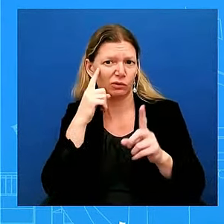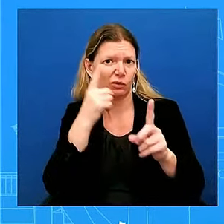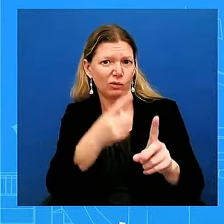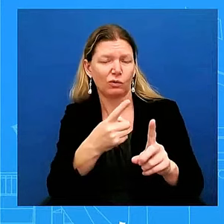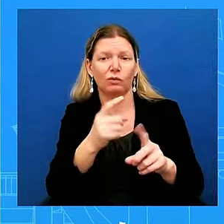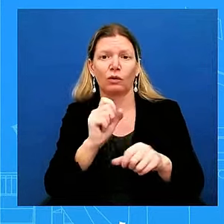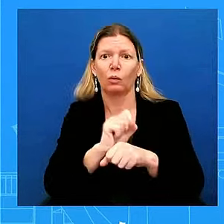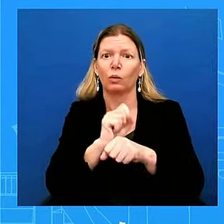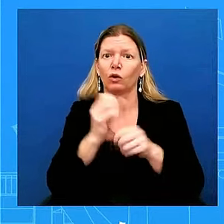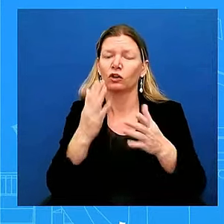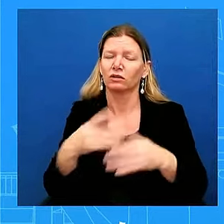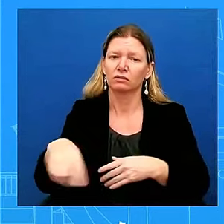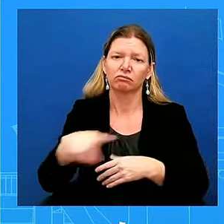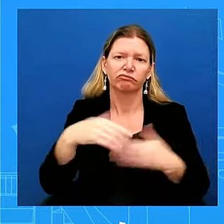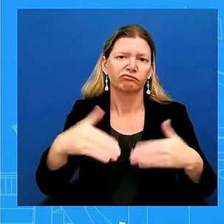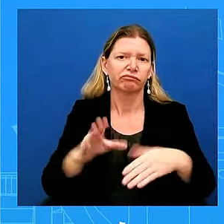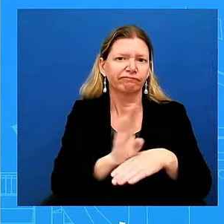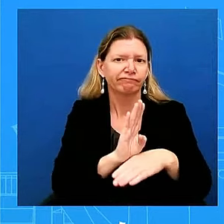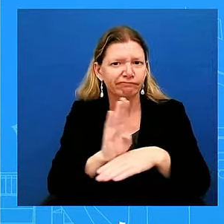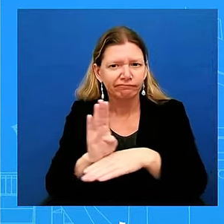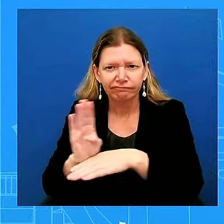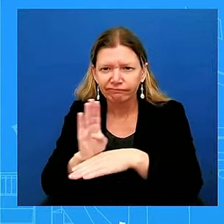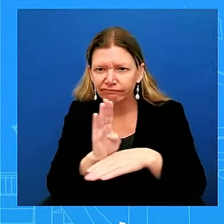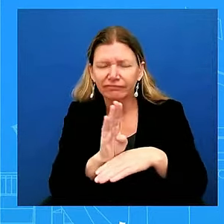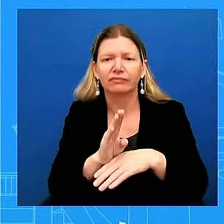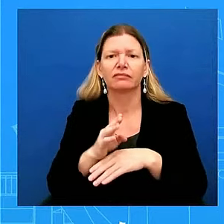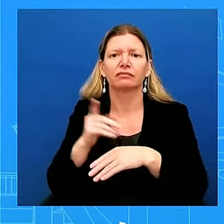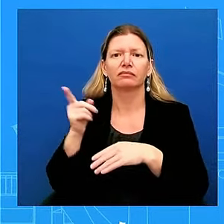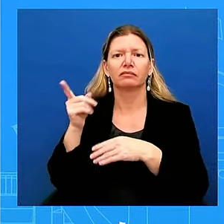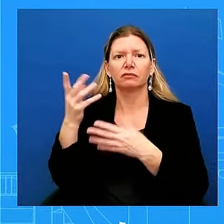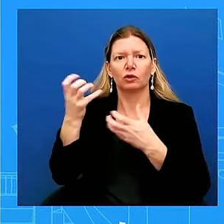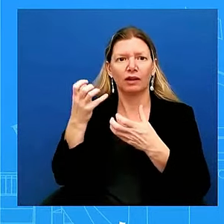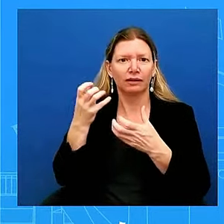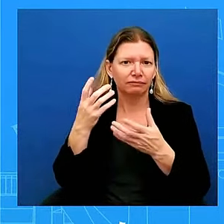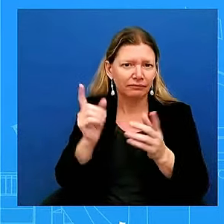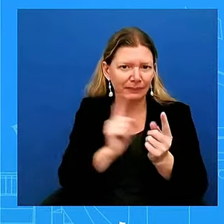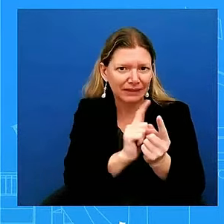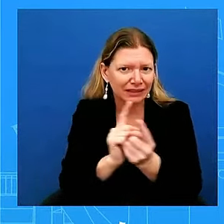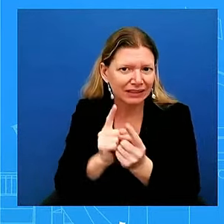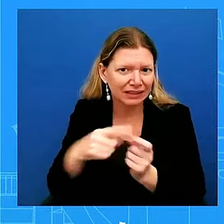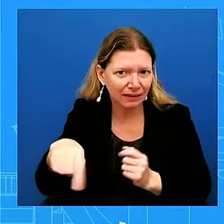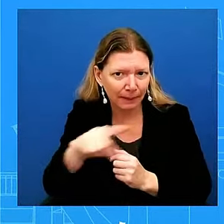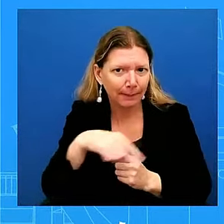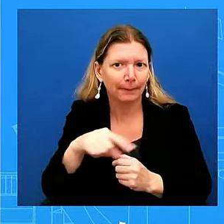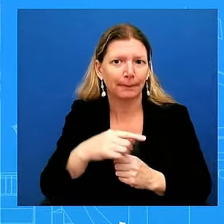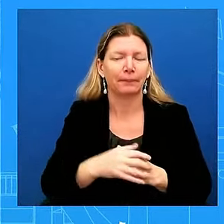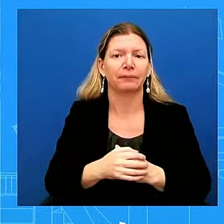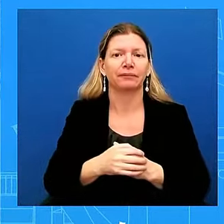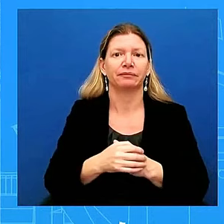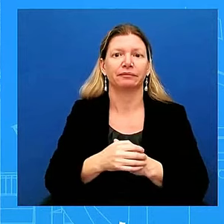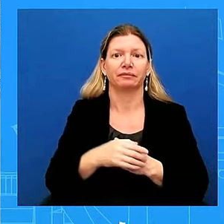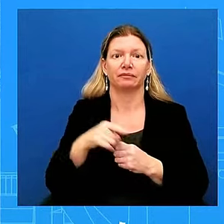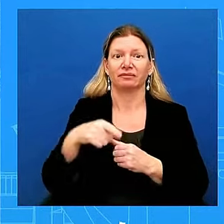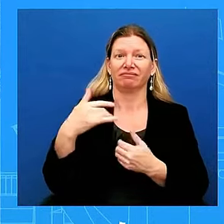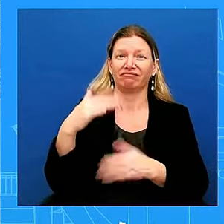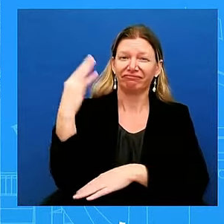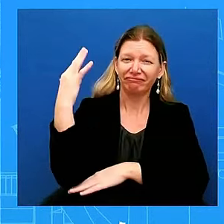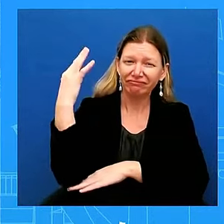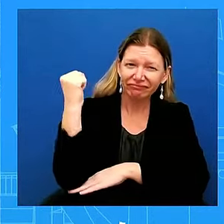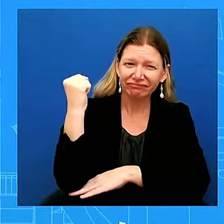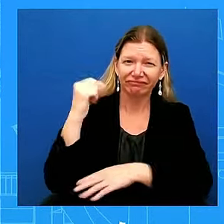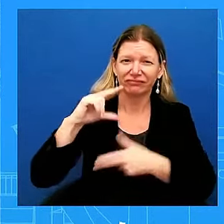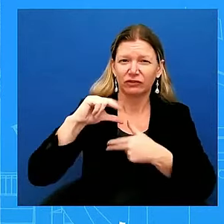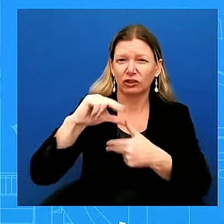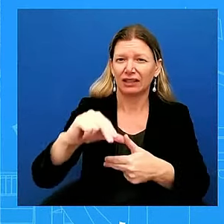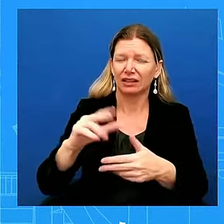this horrible storm, a historic storm, I should say. And so we'll certainly have more to share. And just a funding question. Last week, when Administrator Criswell